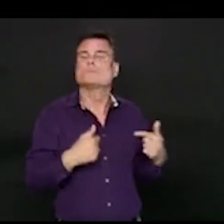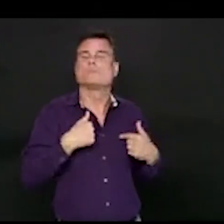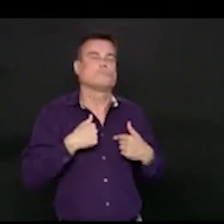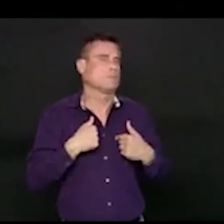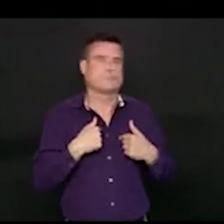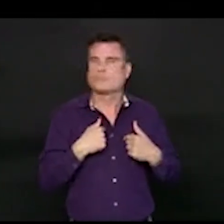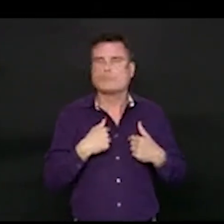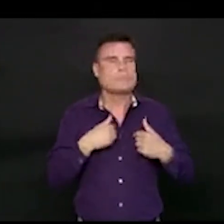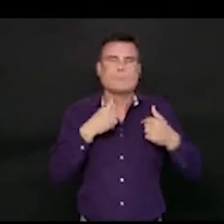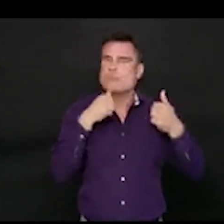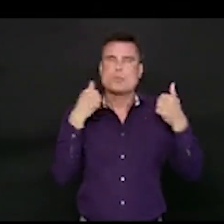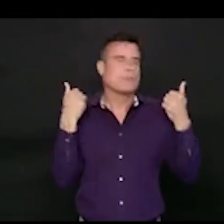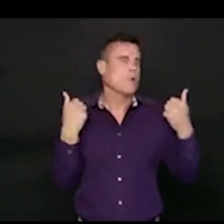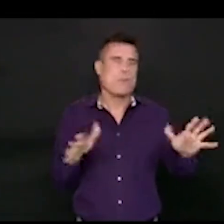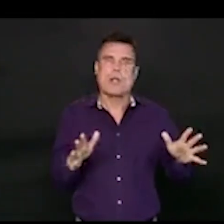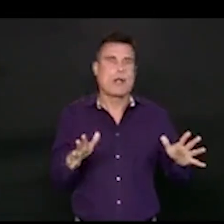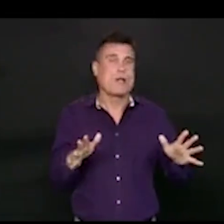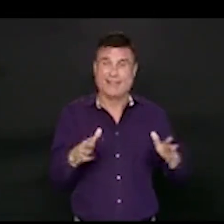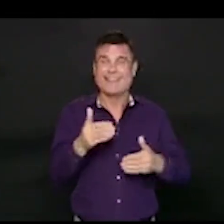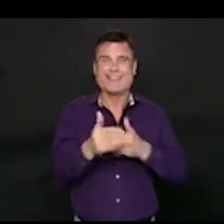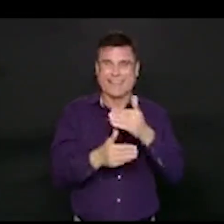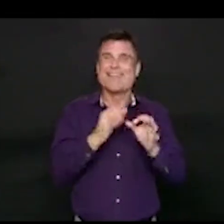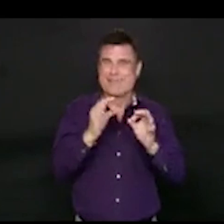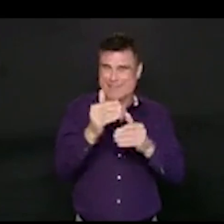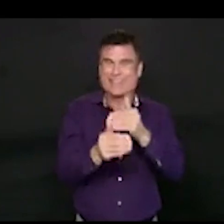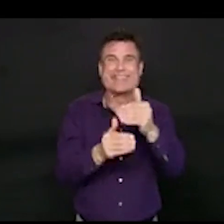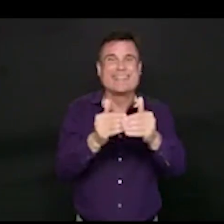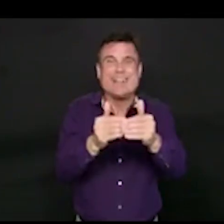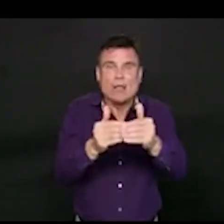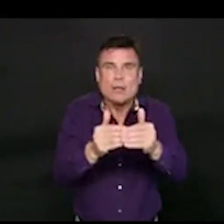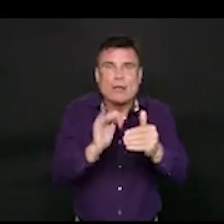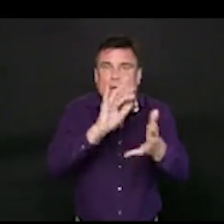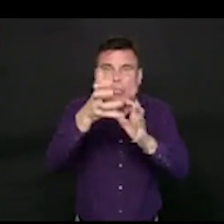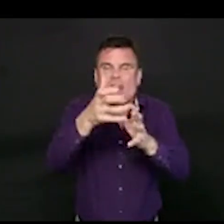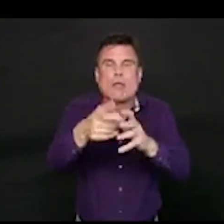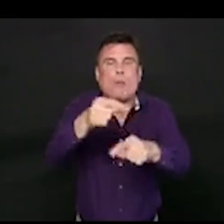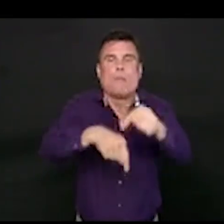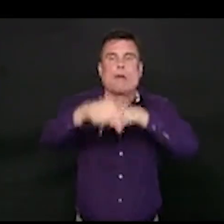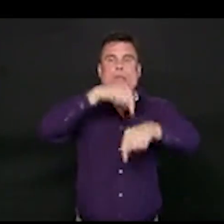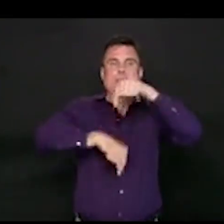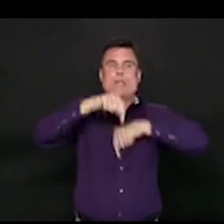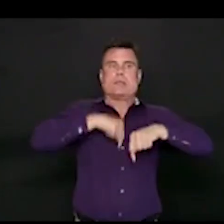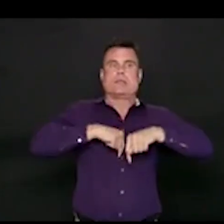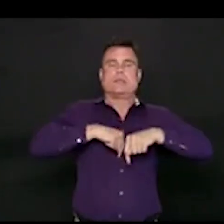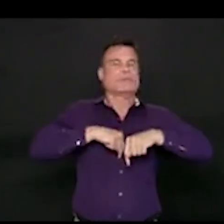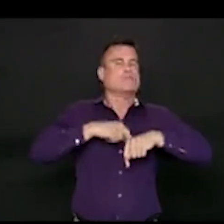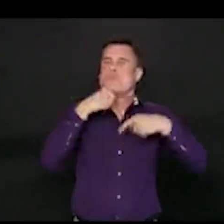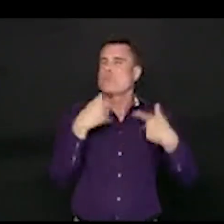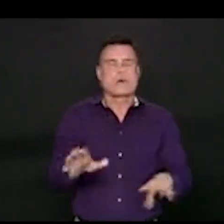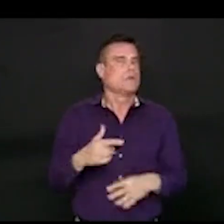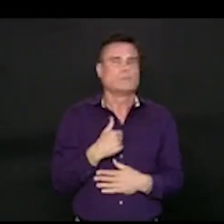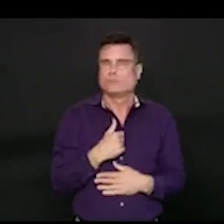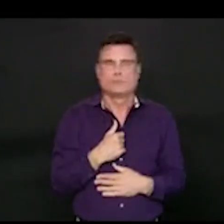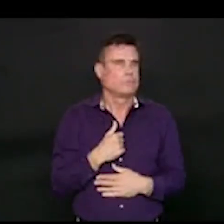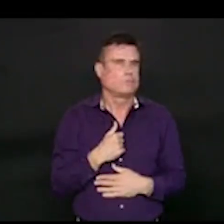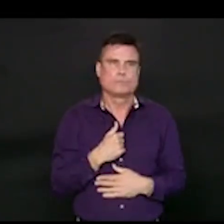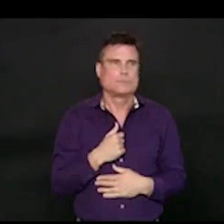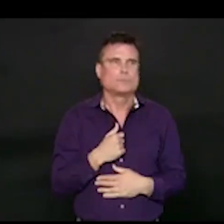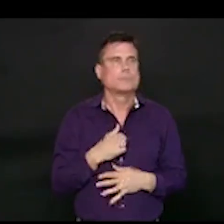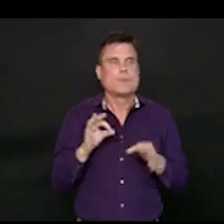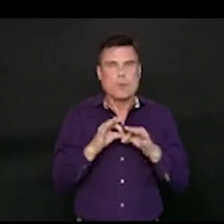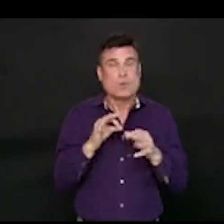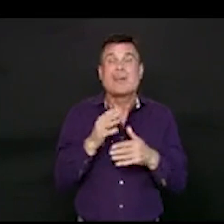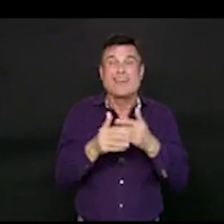starting and stopping and starting and stopping. So I believe that this plan and the way we've put it together gives us the tools